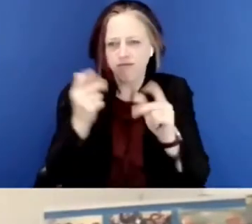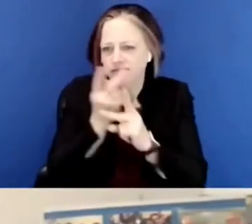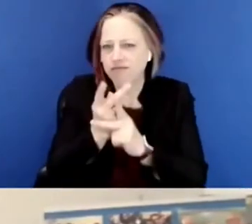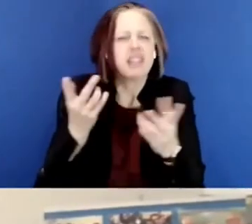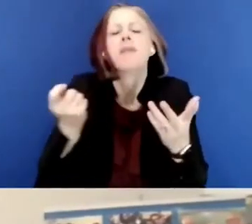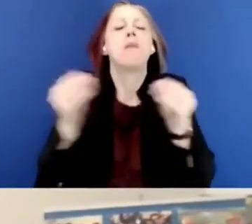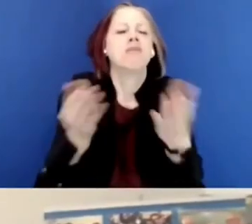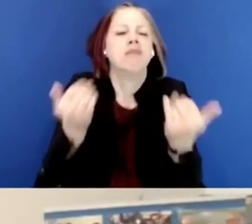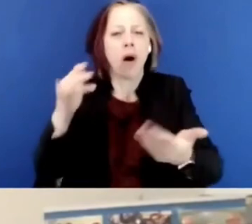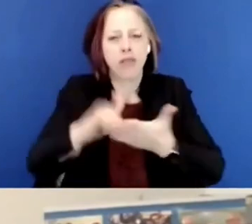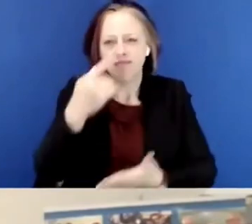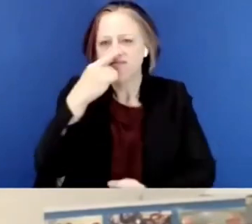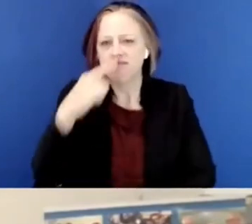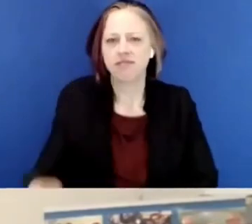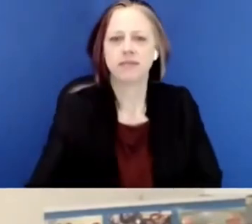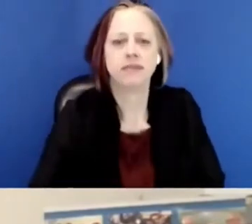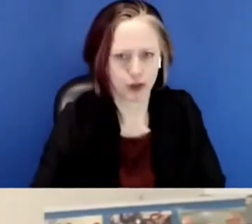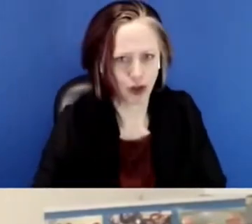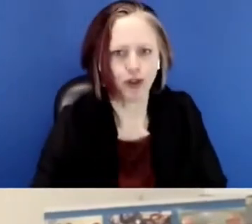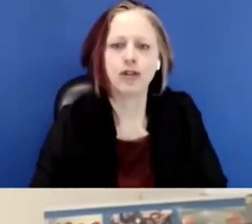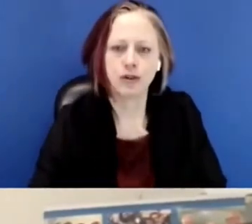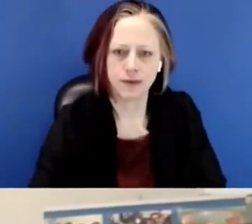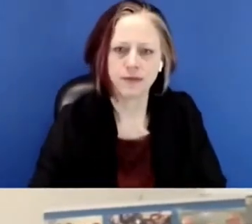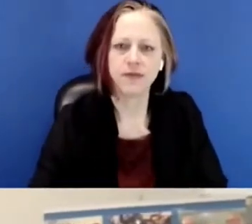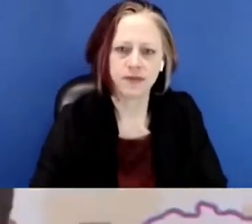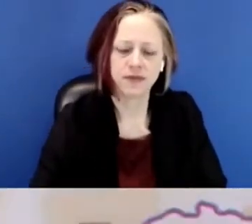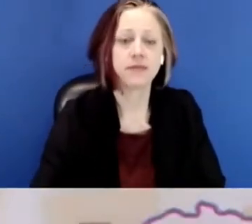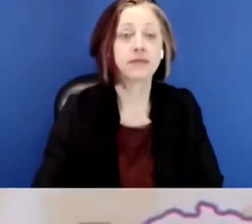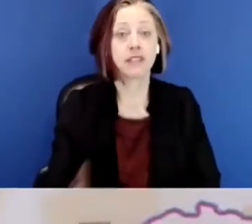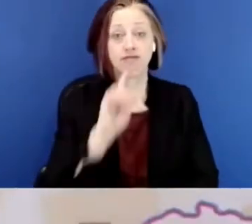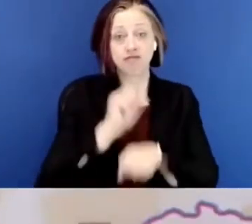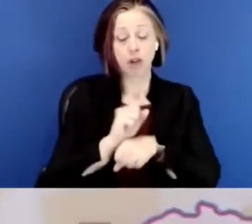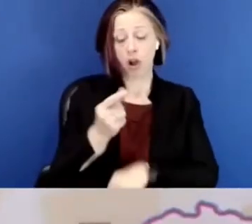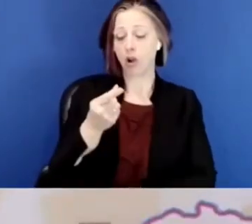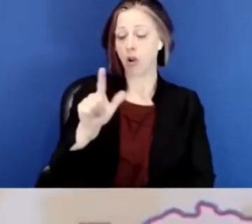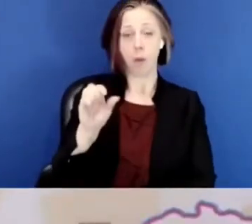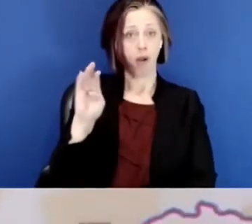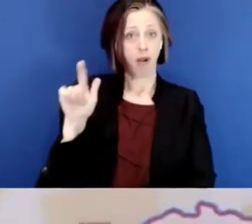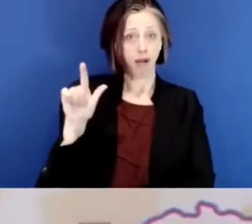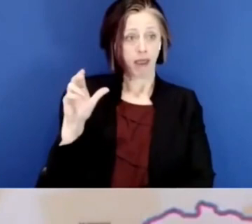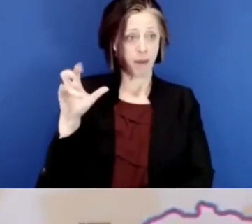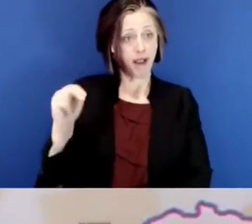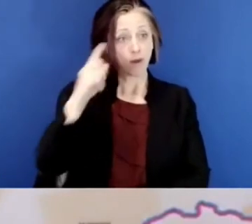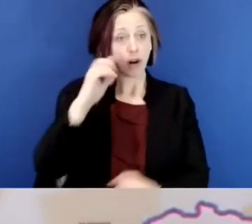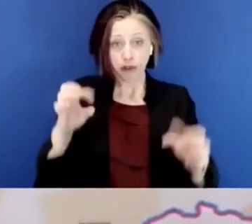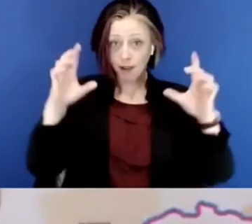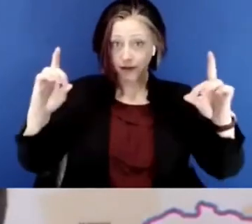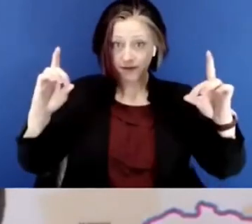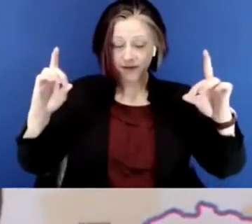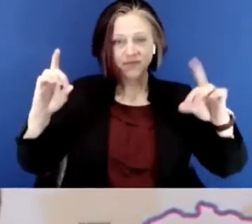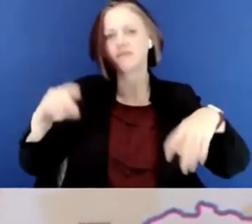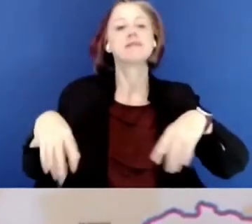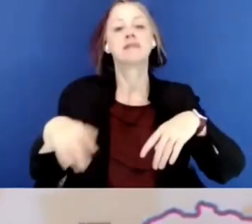What's the way to find out just a little more about that? Sure. So Global Campaign for Education